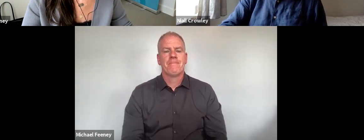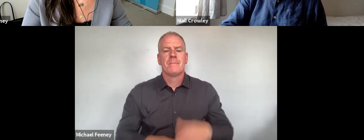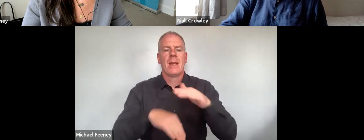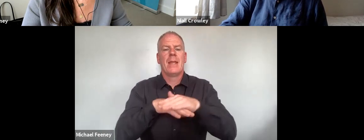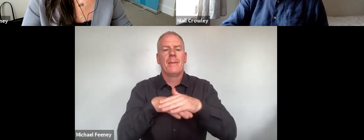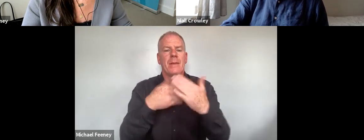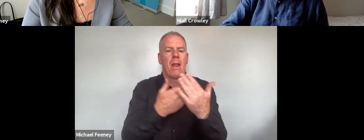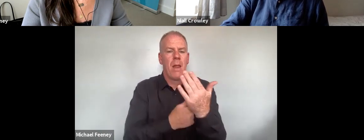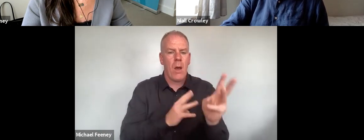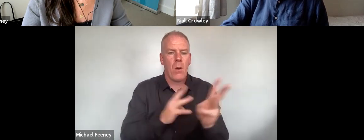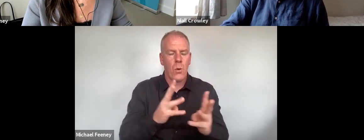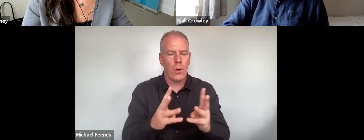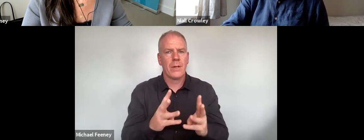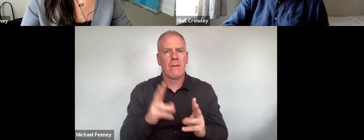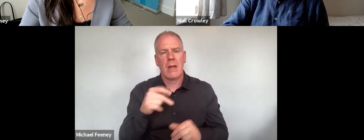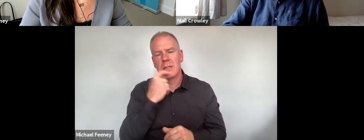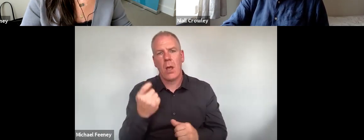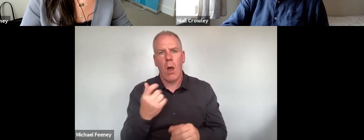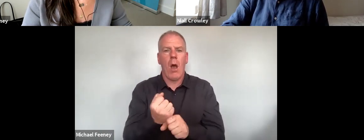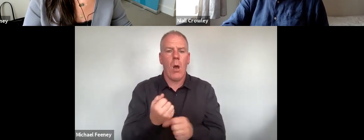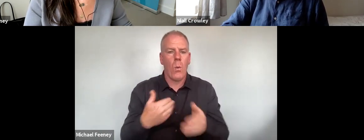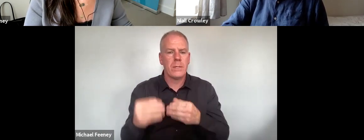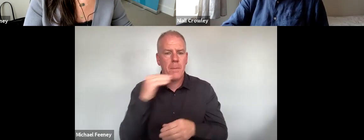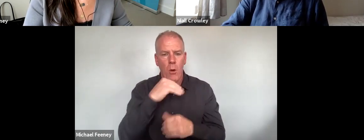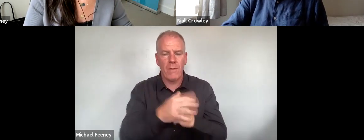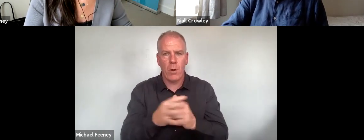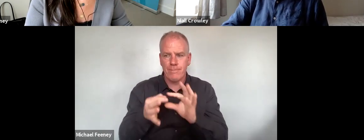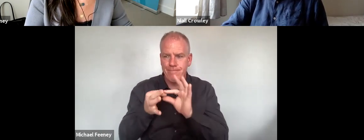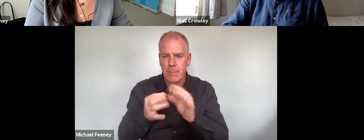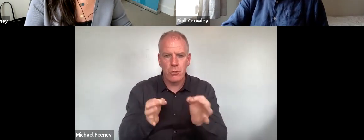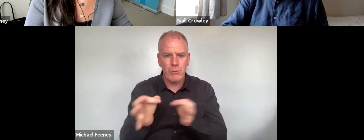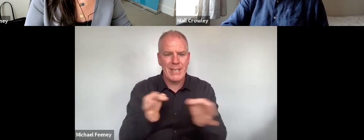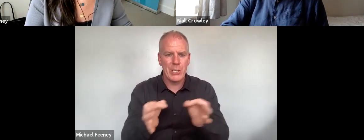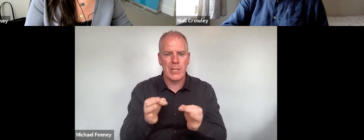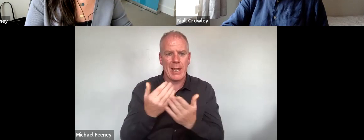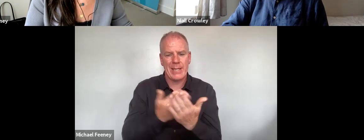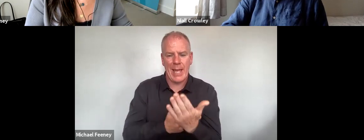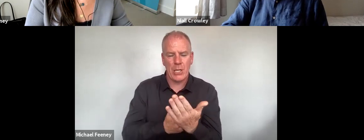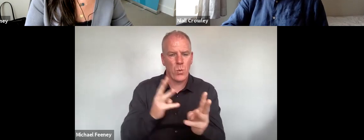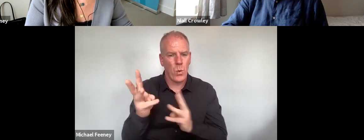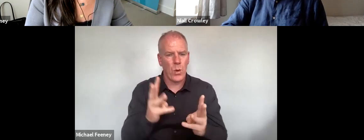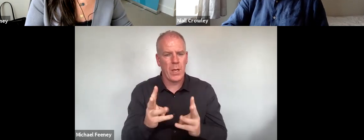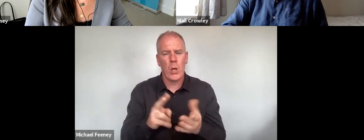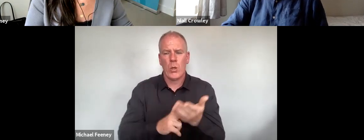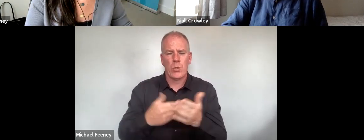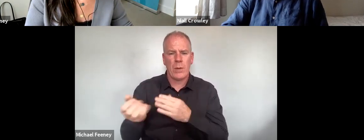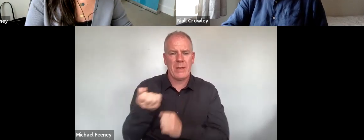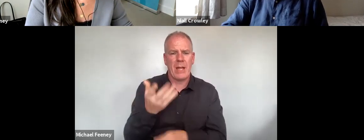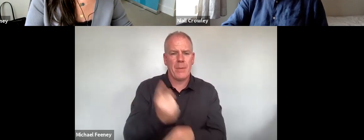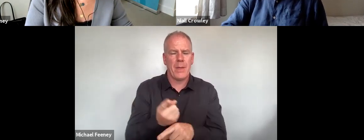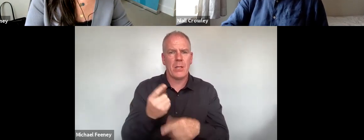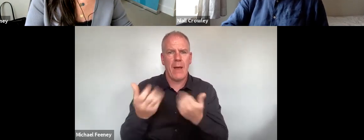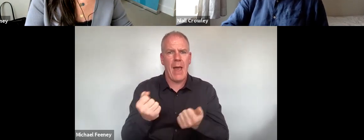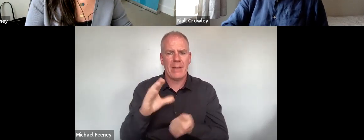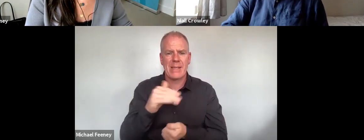often justified by equality bodies in terms of the imperative to engage in strategic litigation, using the resources available to generate the case